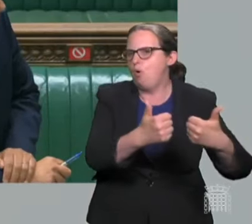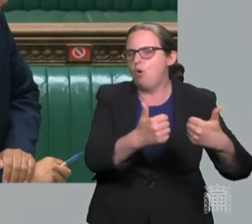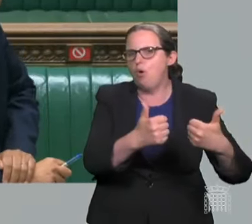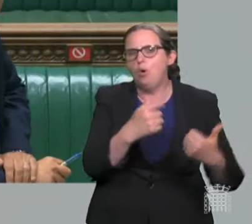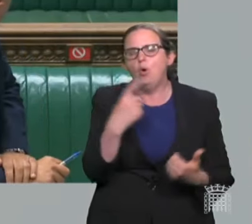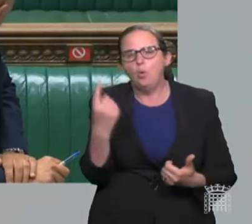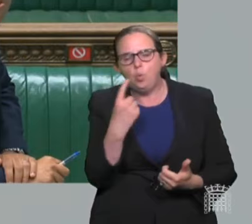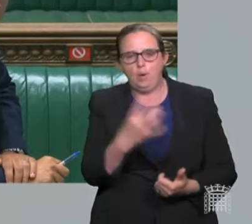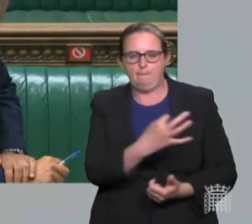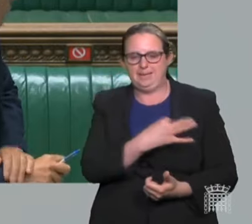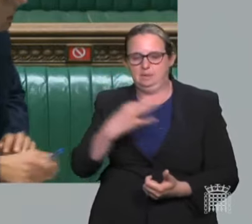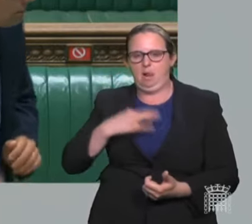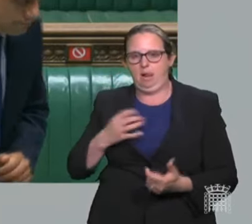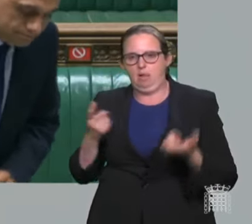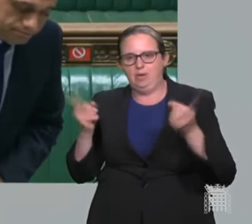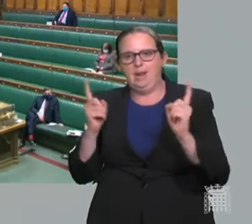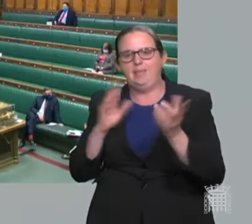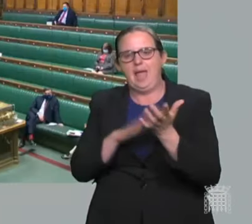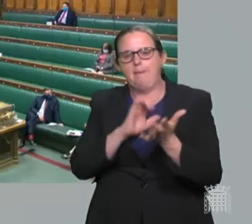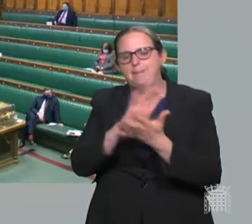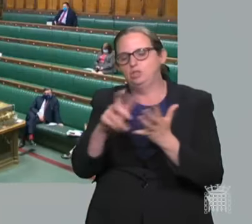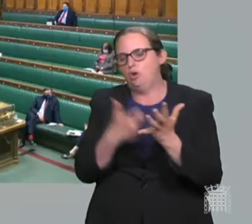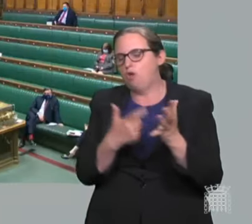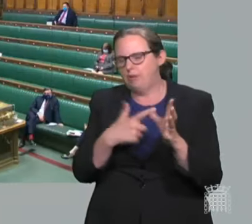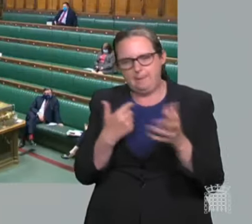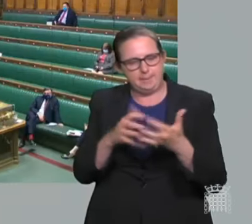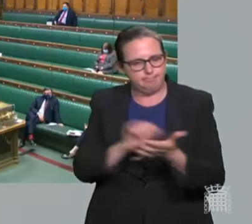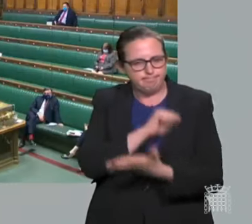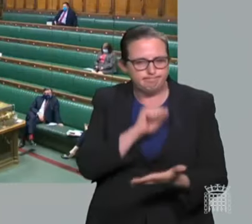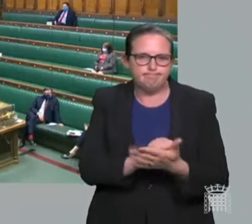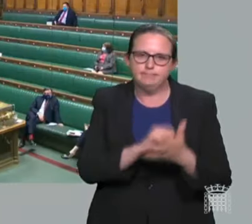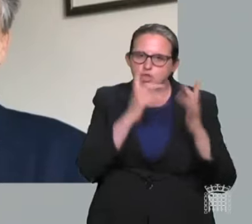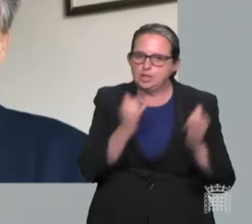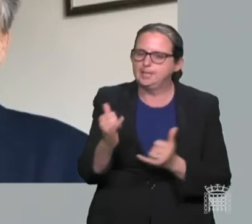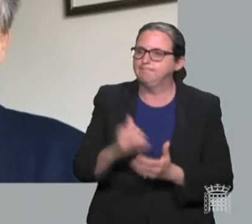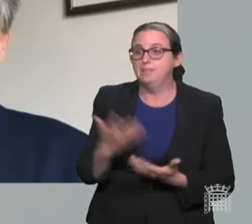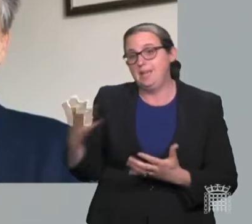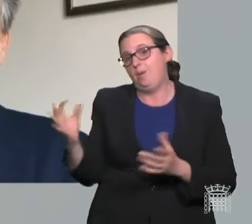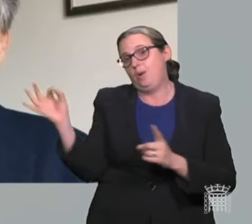by the medical regulator MHRA. We now go to Ben Bradshaw.